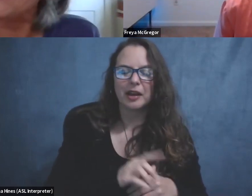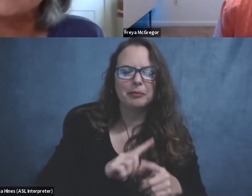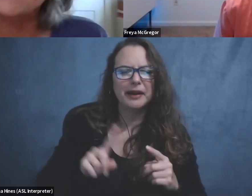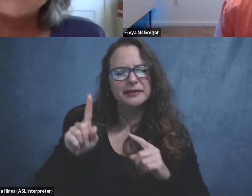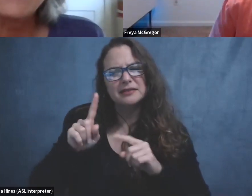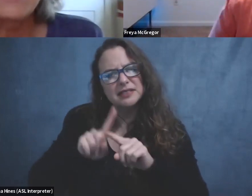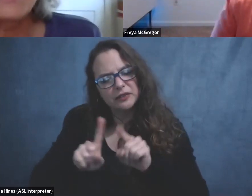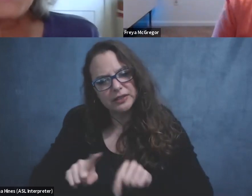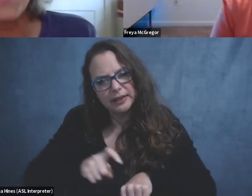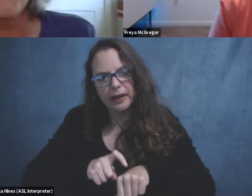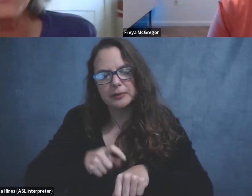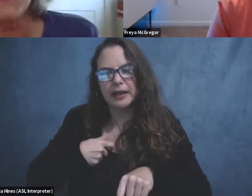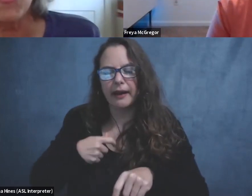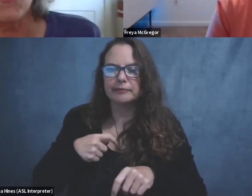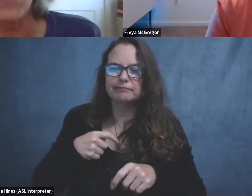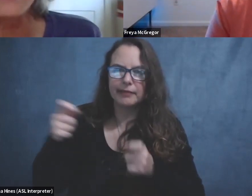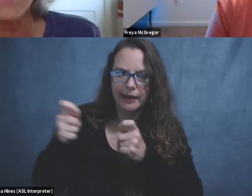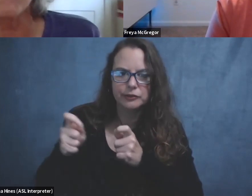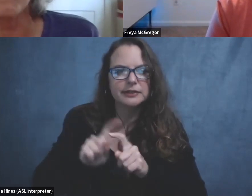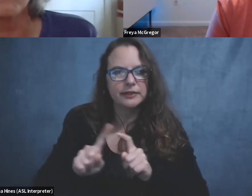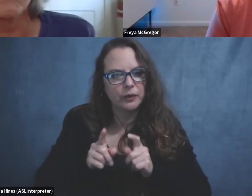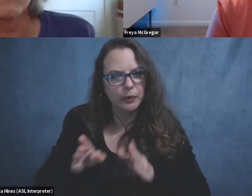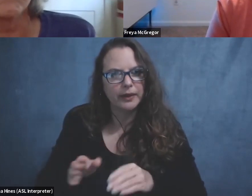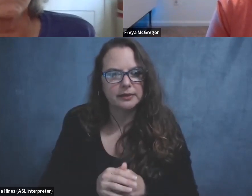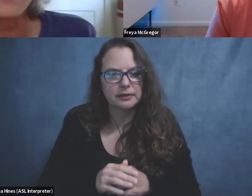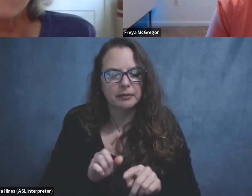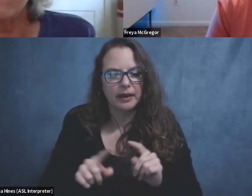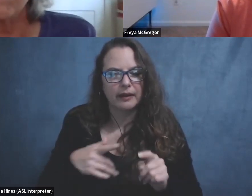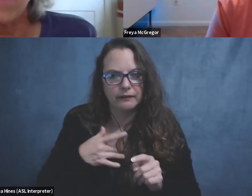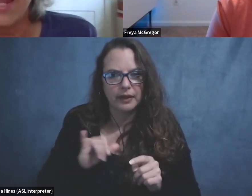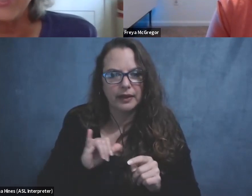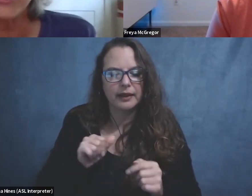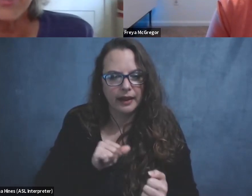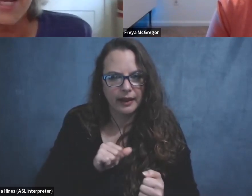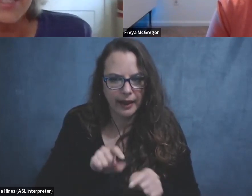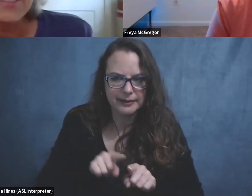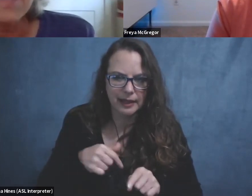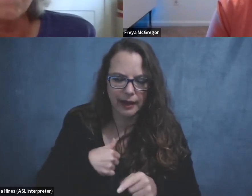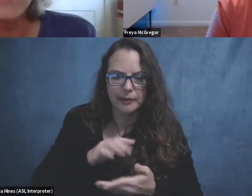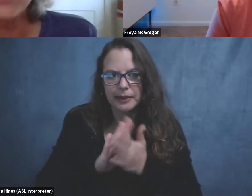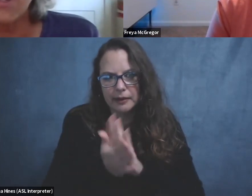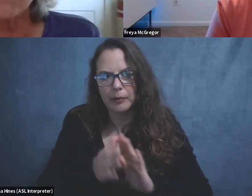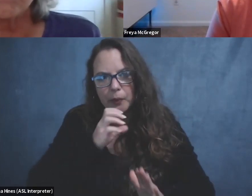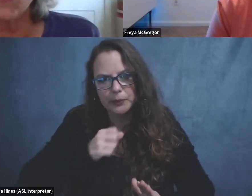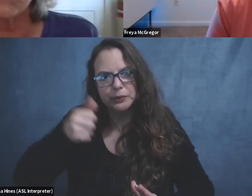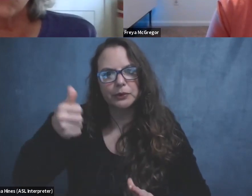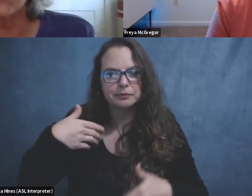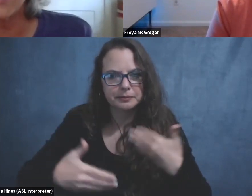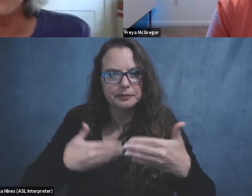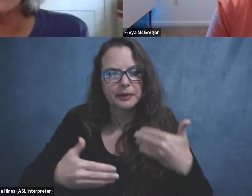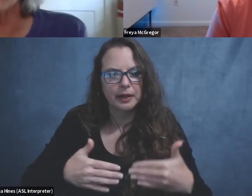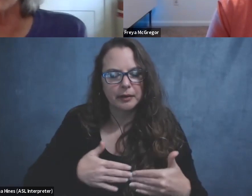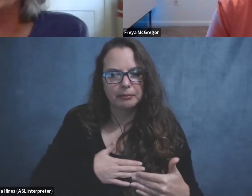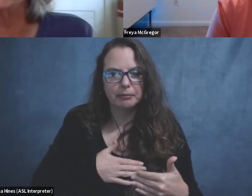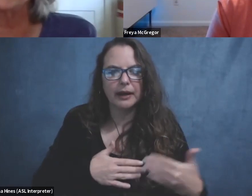in different ways. Um, I feel though, as I've, as I've aged that my job more and